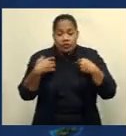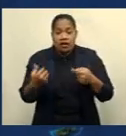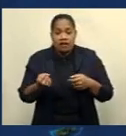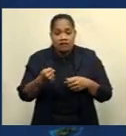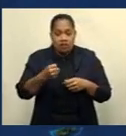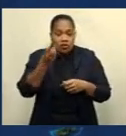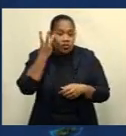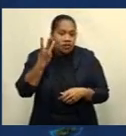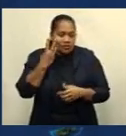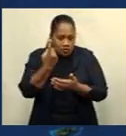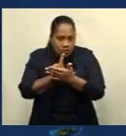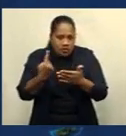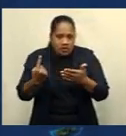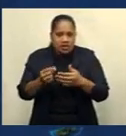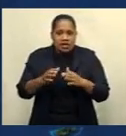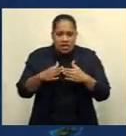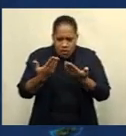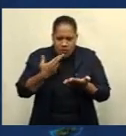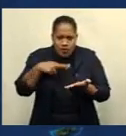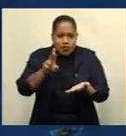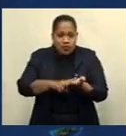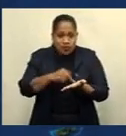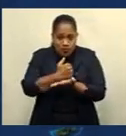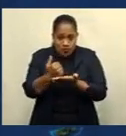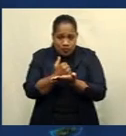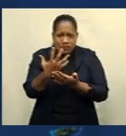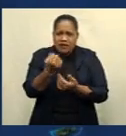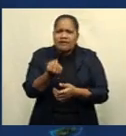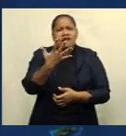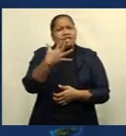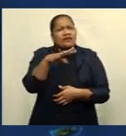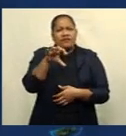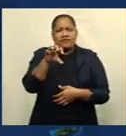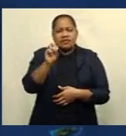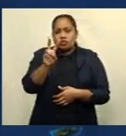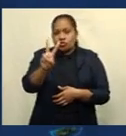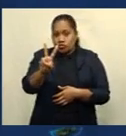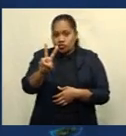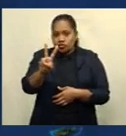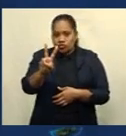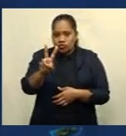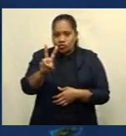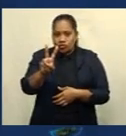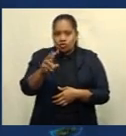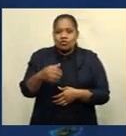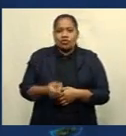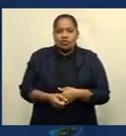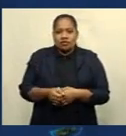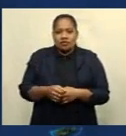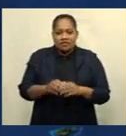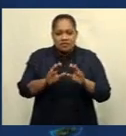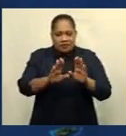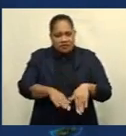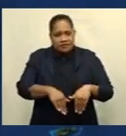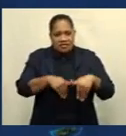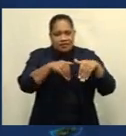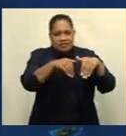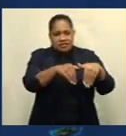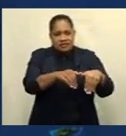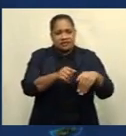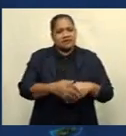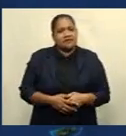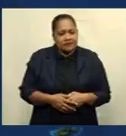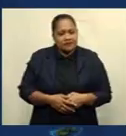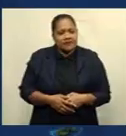only open we had a record number of 52 entries with the most senior player